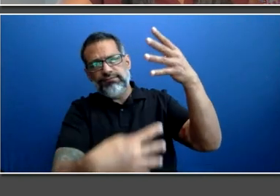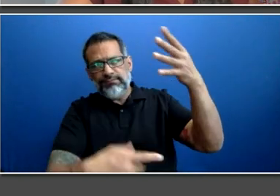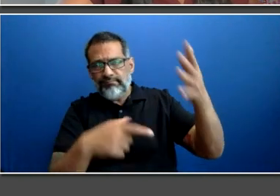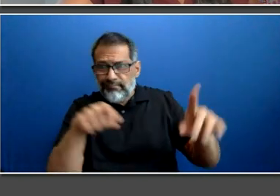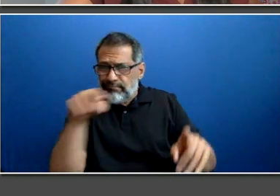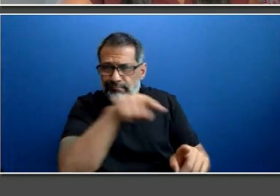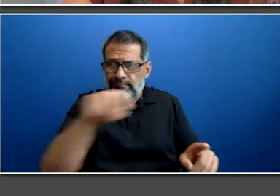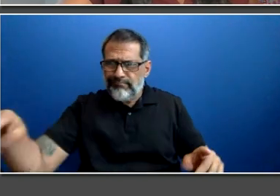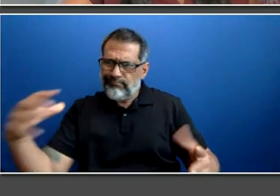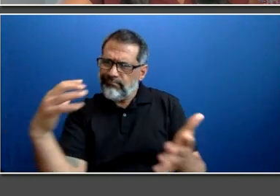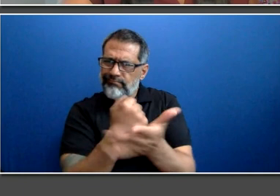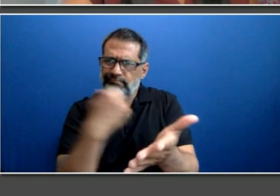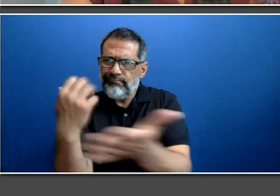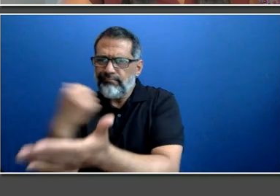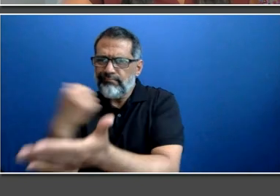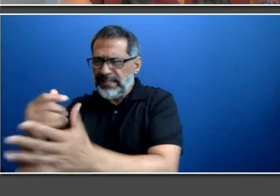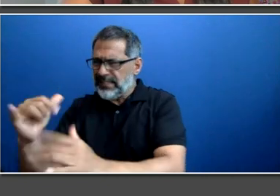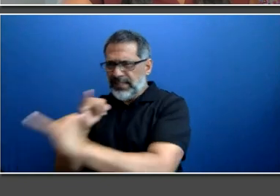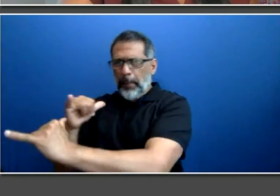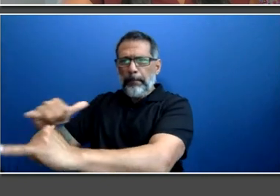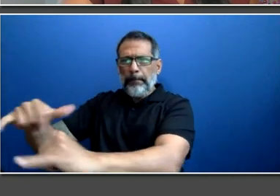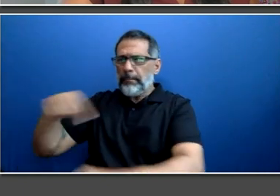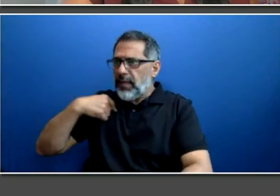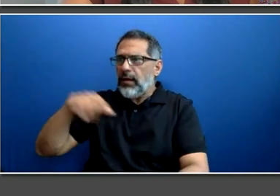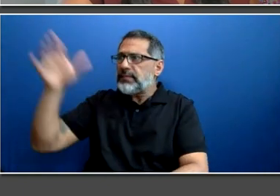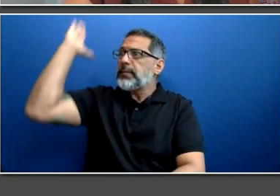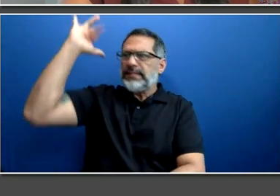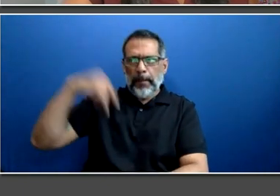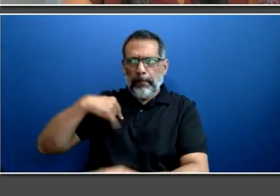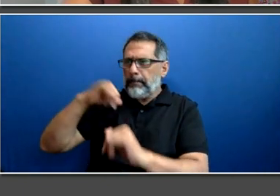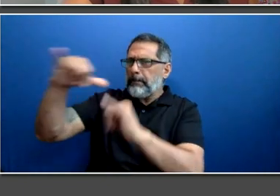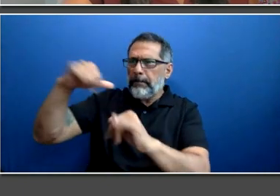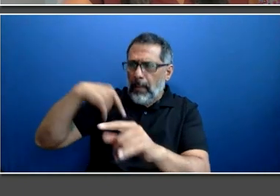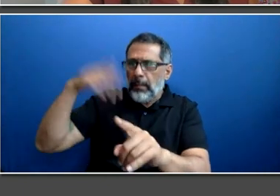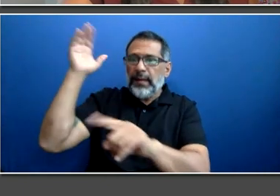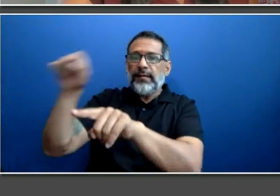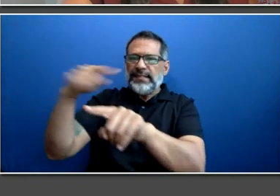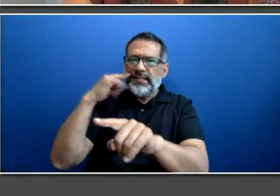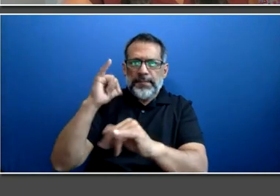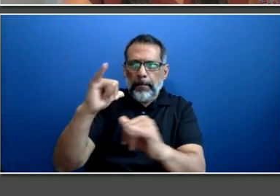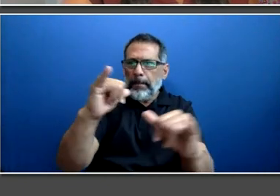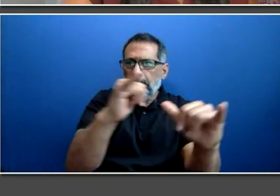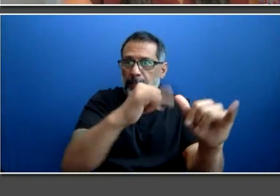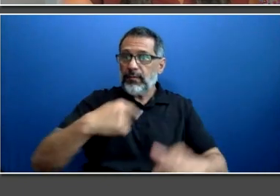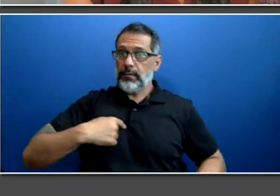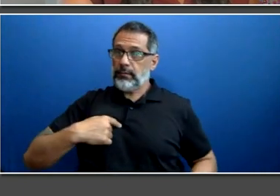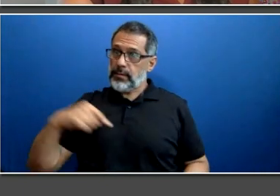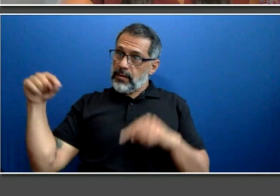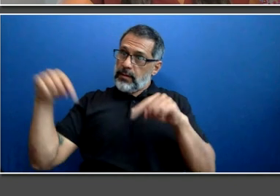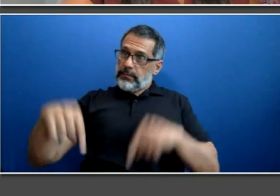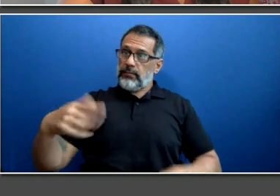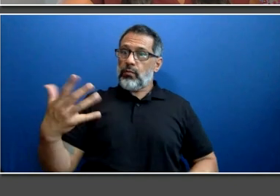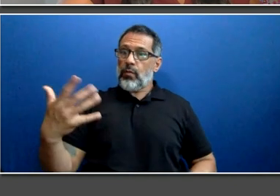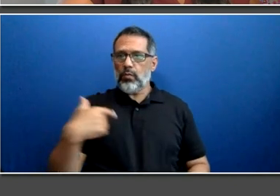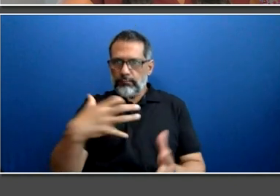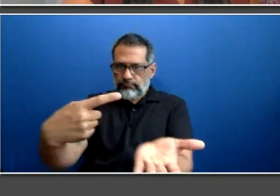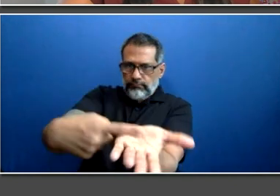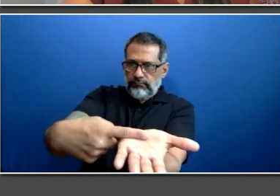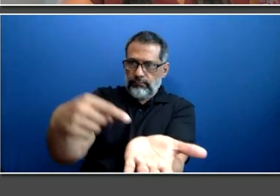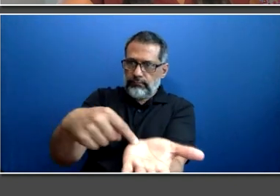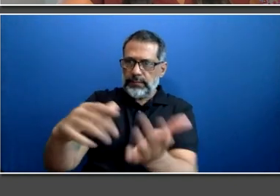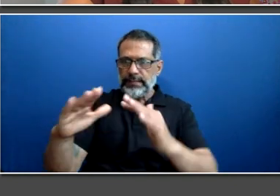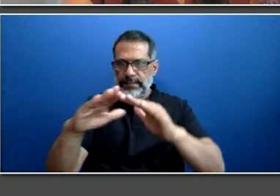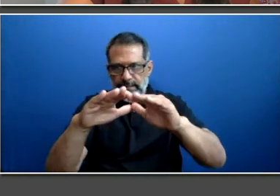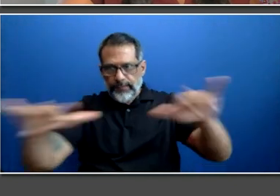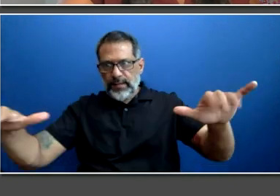reasons I'm here is diversity is a top priority, and I wanted to speak a little bit more to that. Diversity and inclusion, as